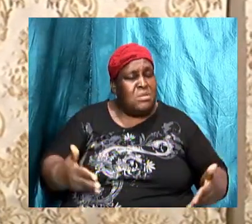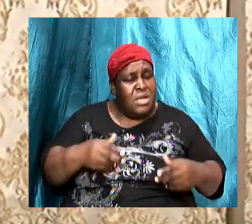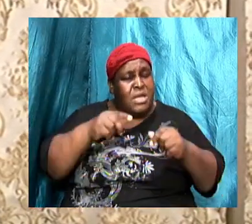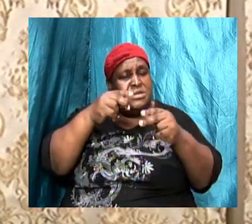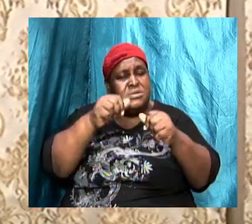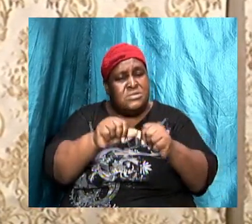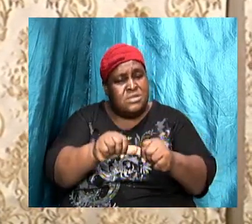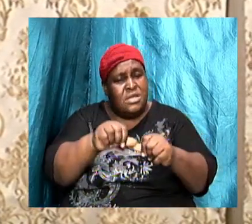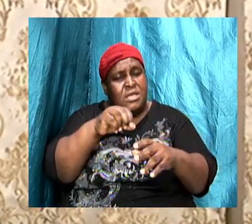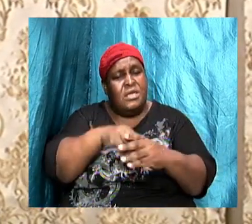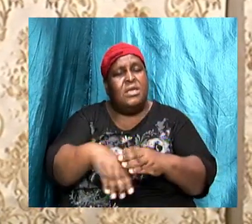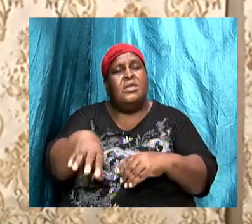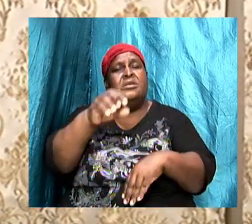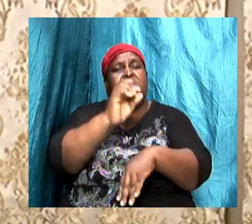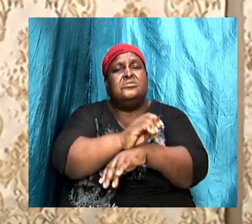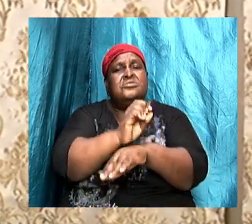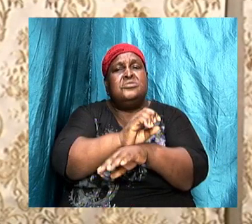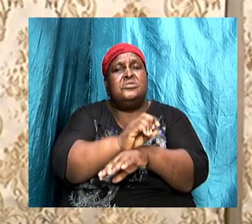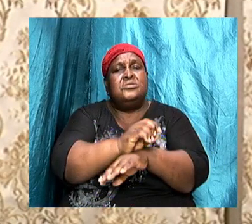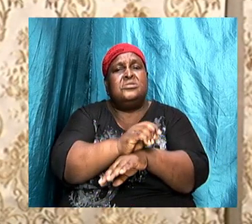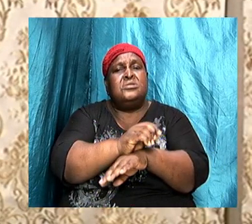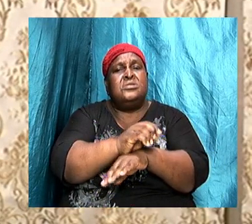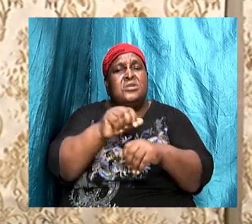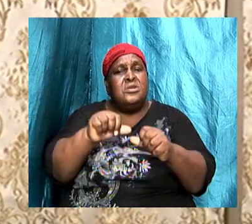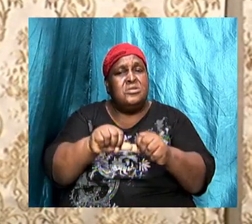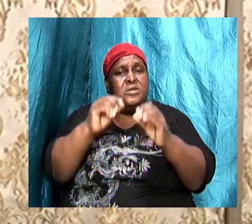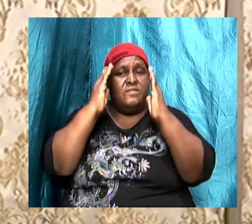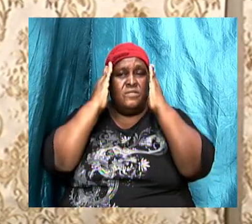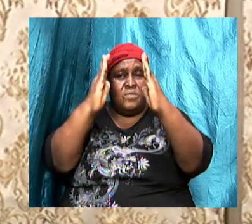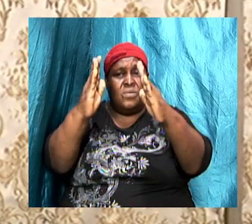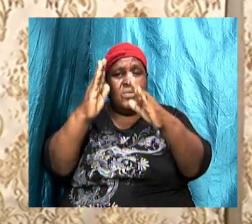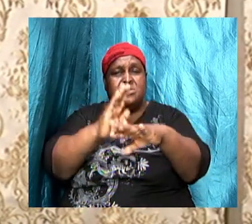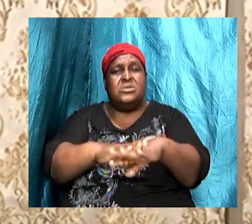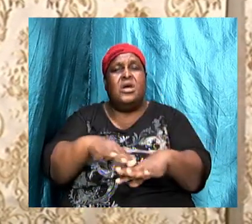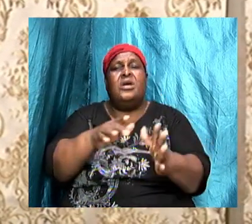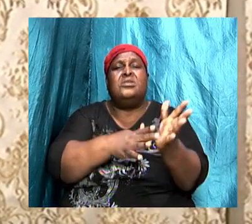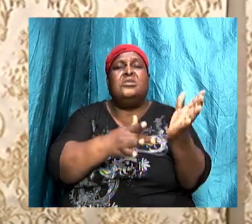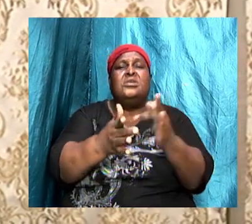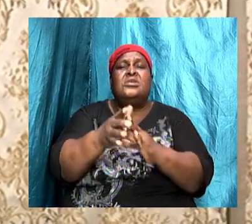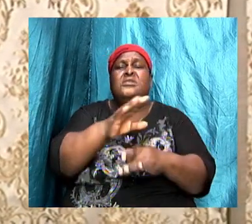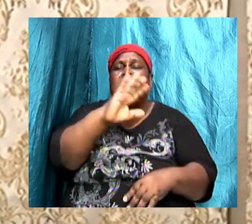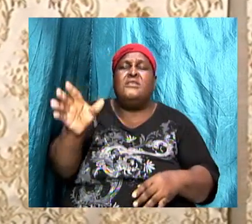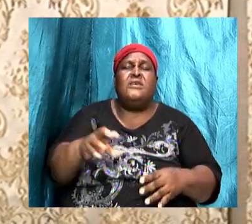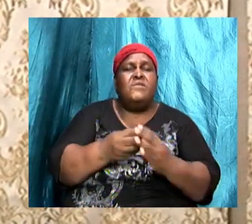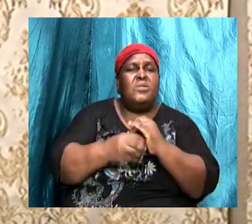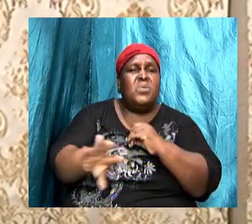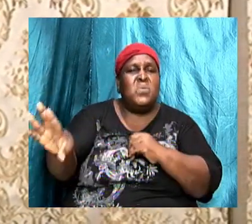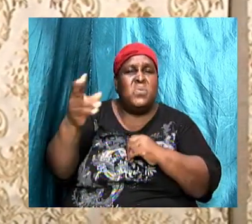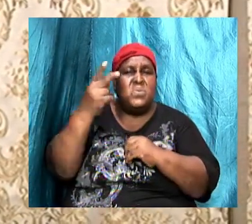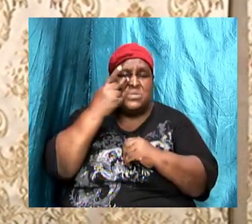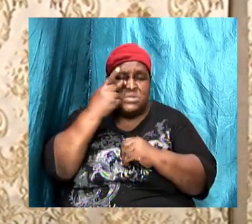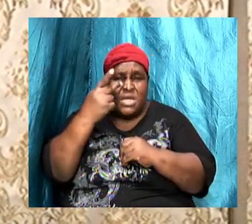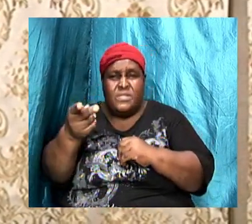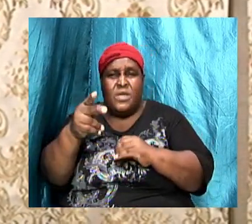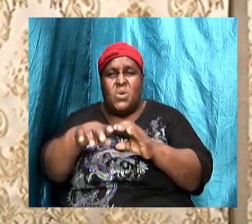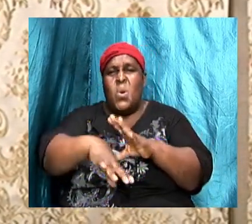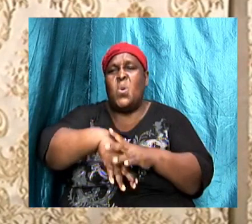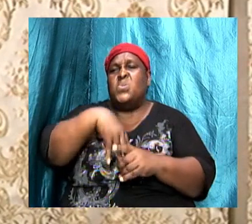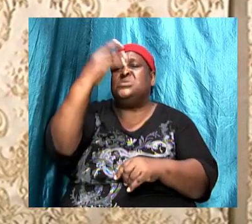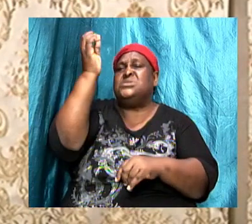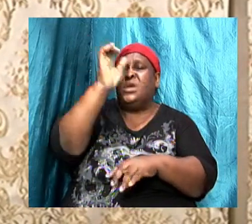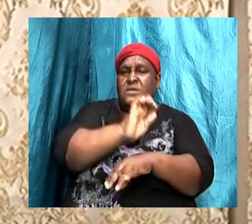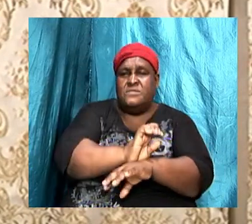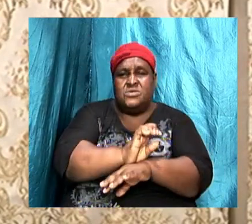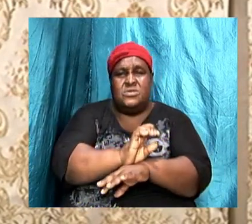to stay focused on Jesus and never lose sight of the fact that outside of the